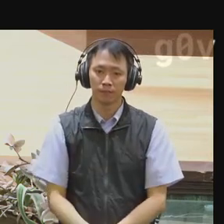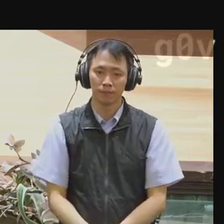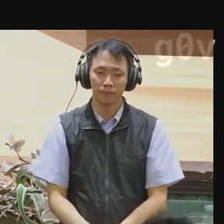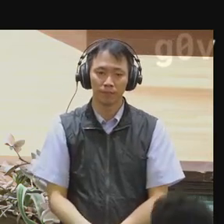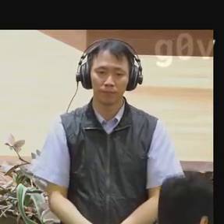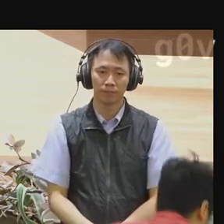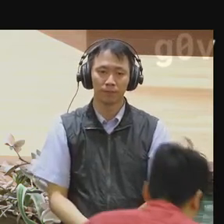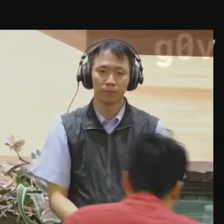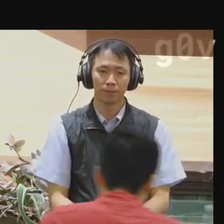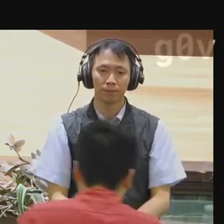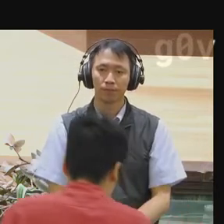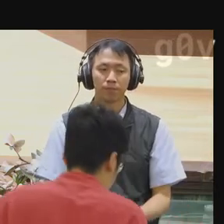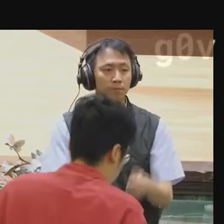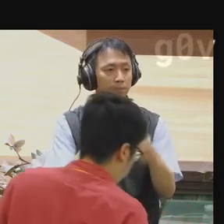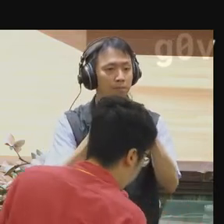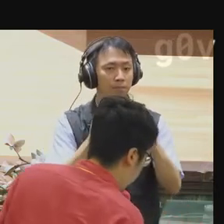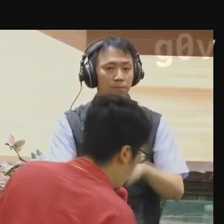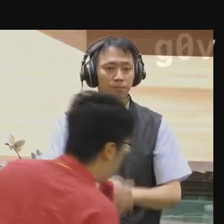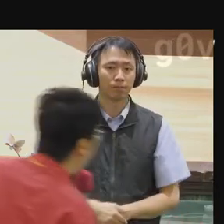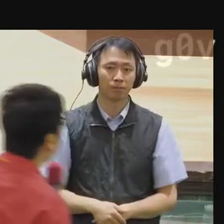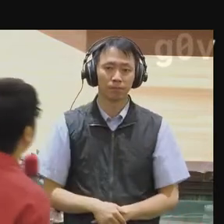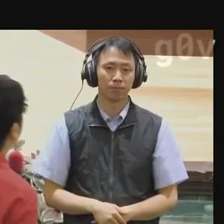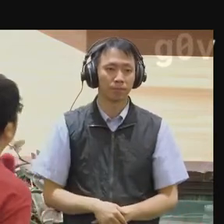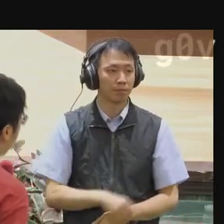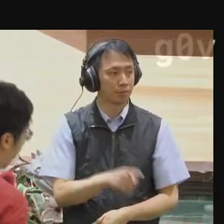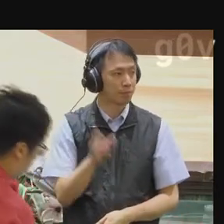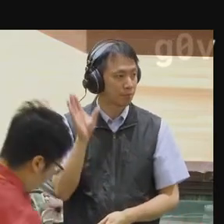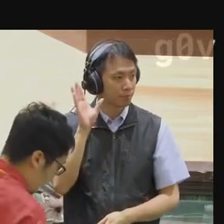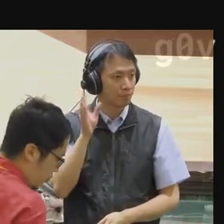Crippled by thank you, Colleen. Colleen, can you hear me?